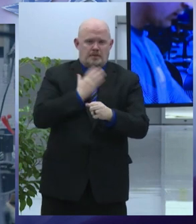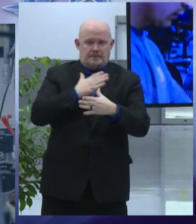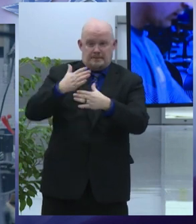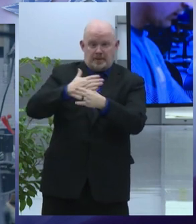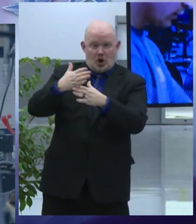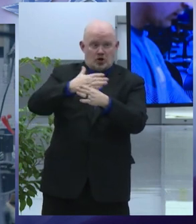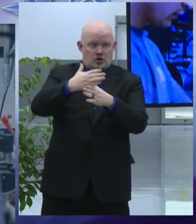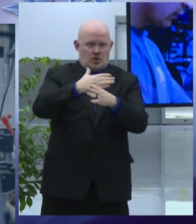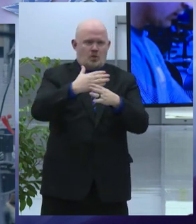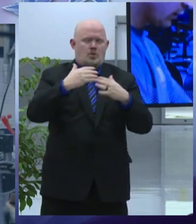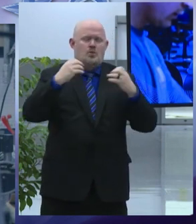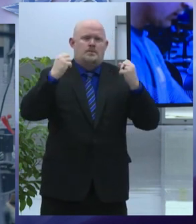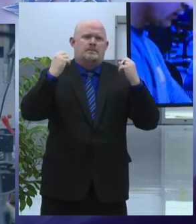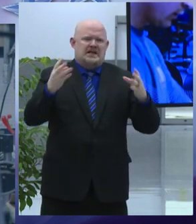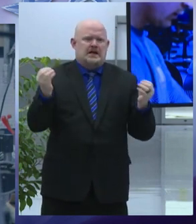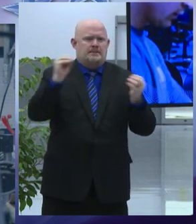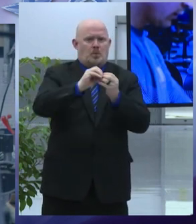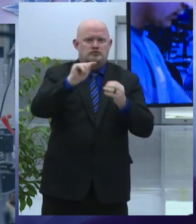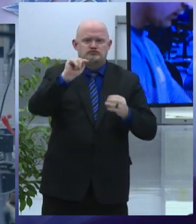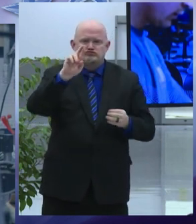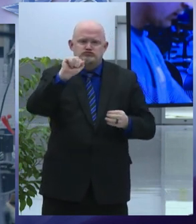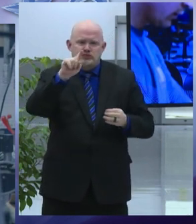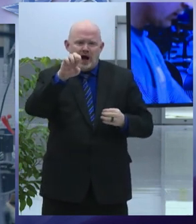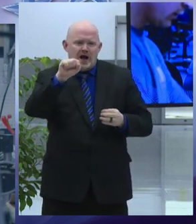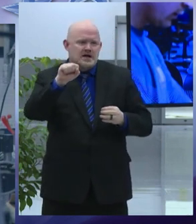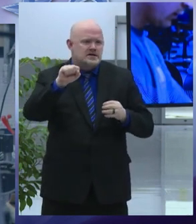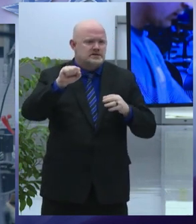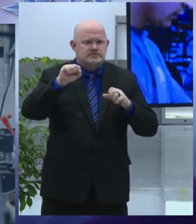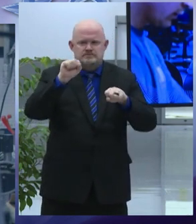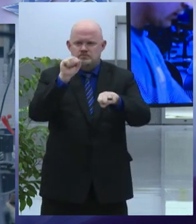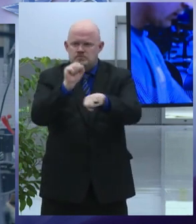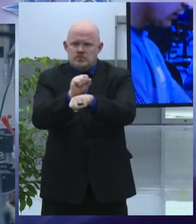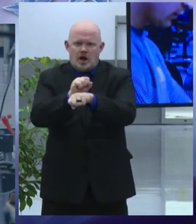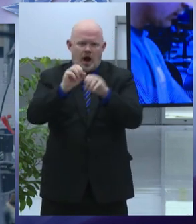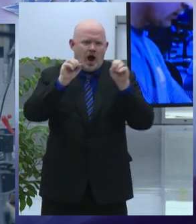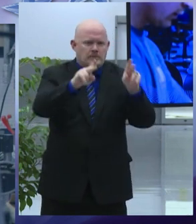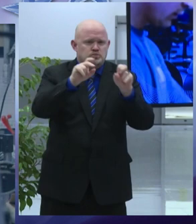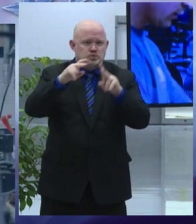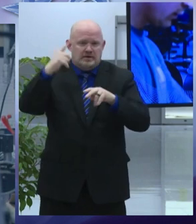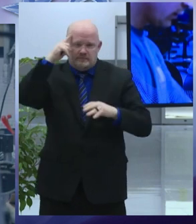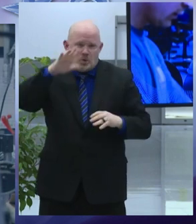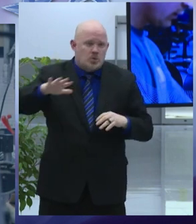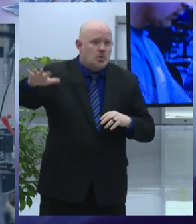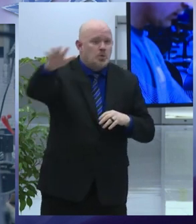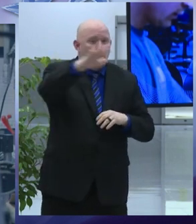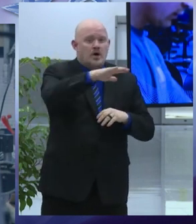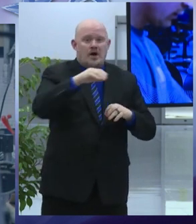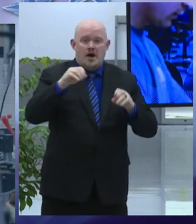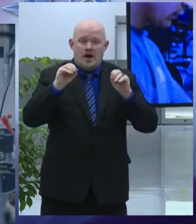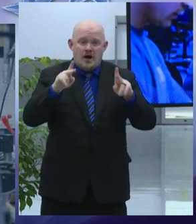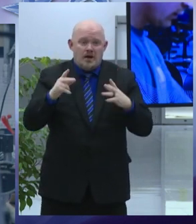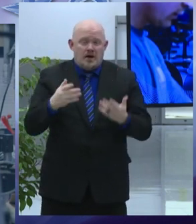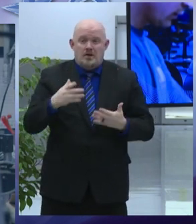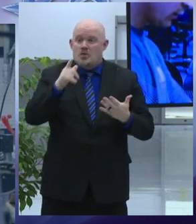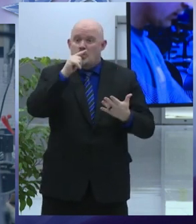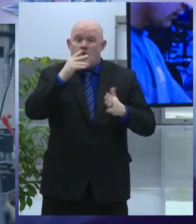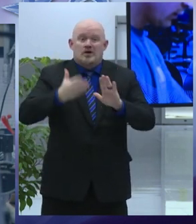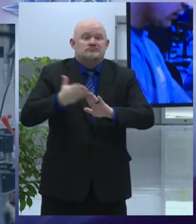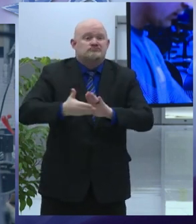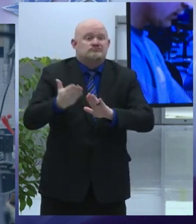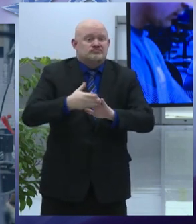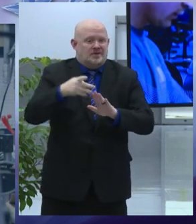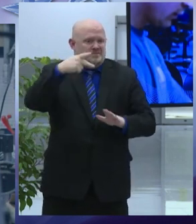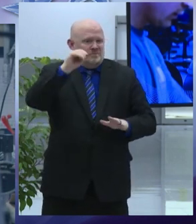program at the tech garden for entrepreneurial teams led by people of color as you can see the syracuse surge is very real